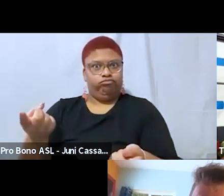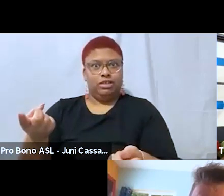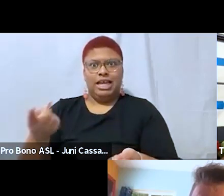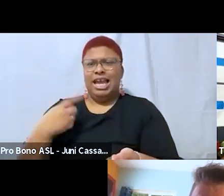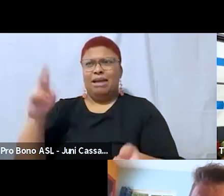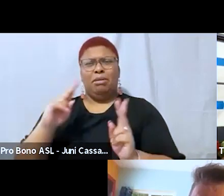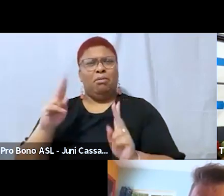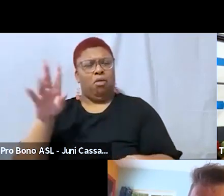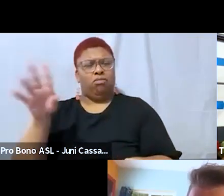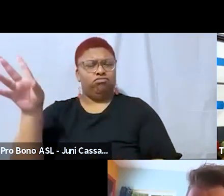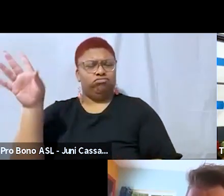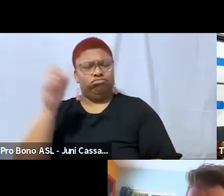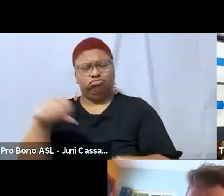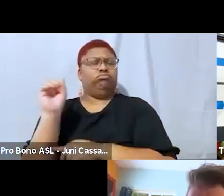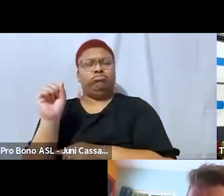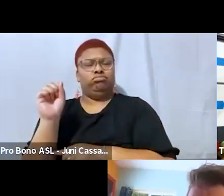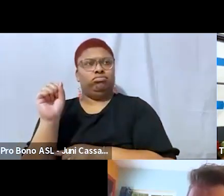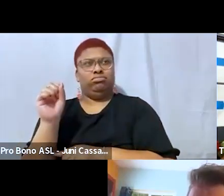brain but um